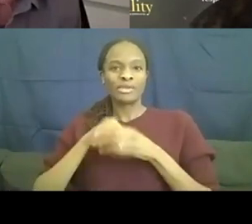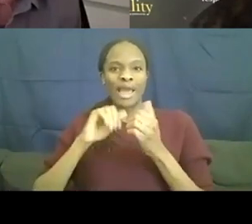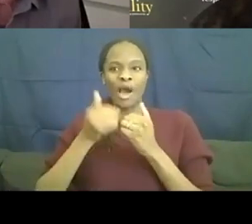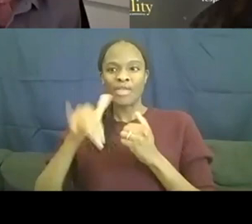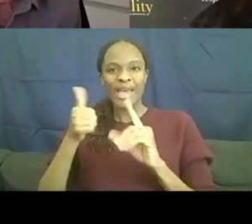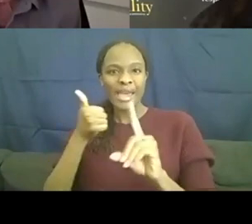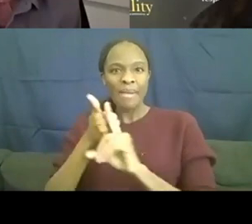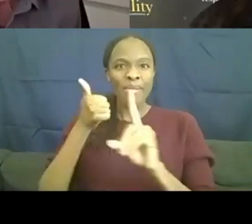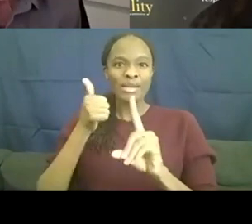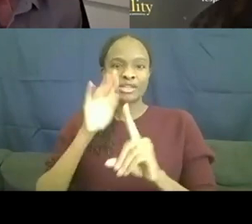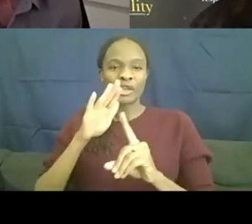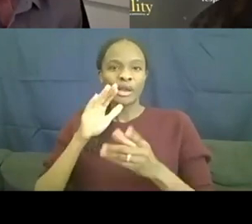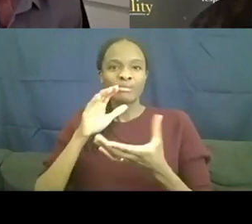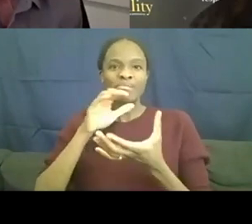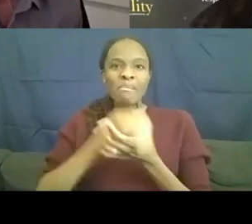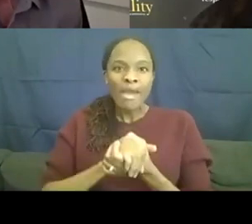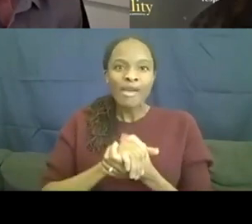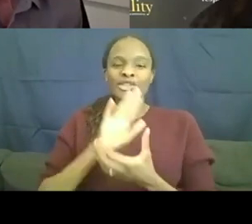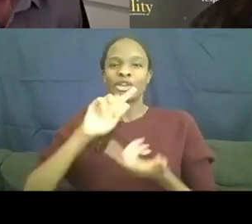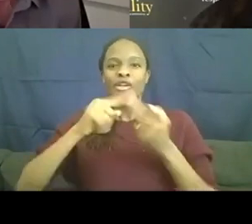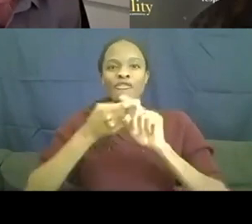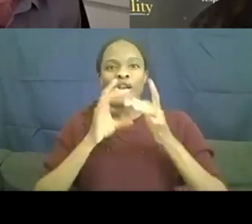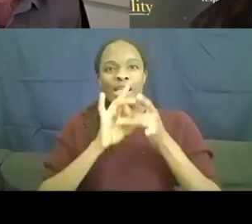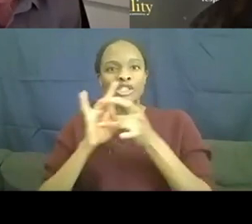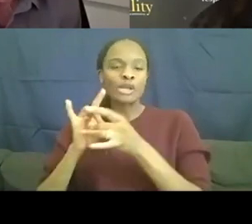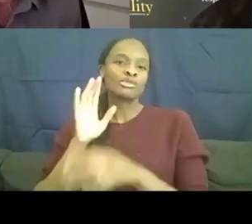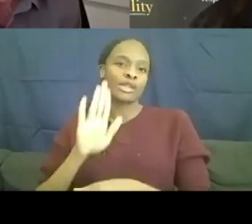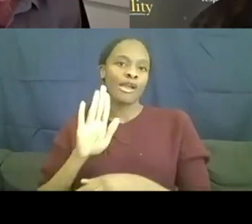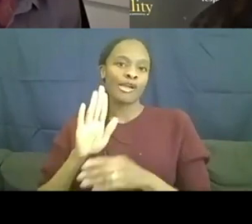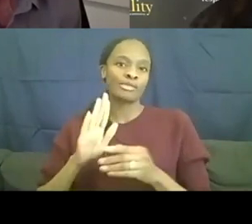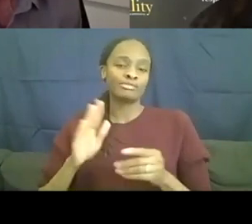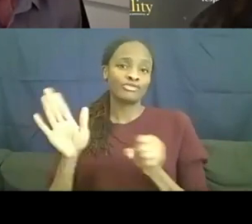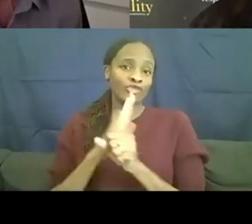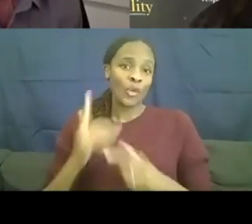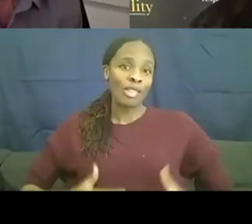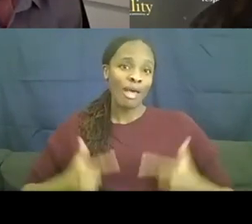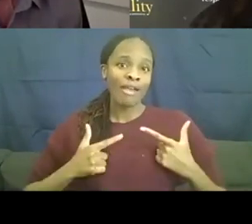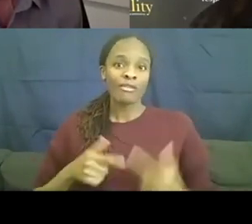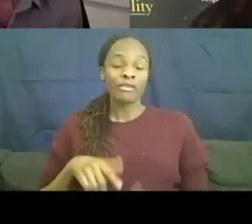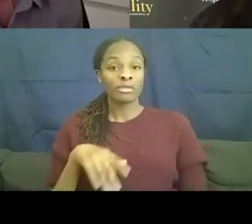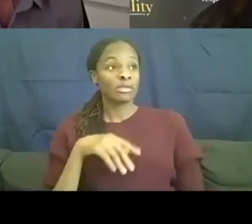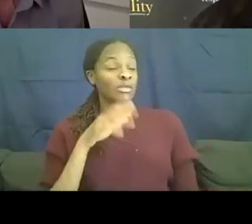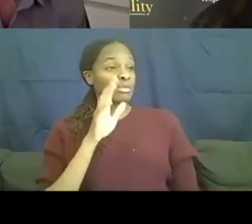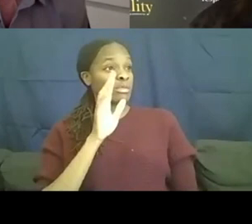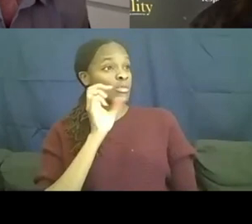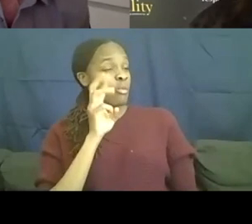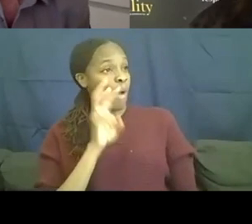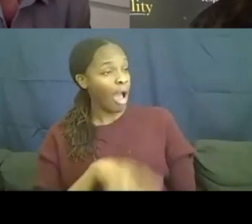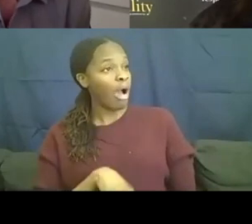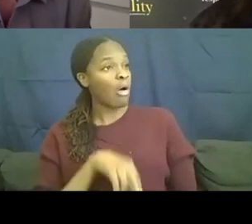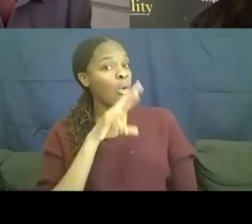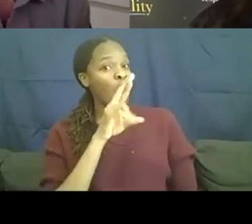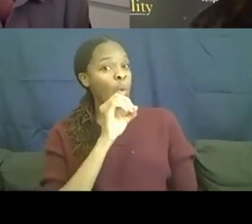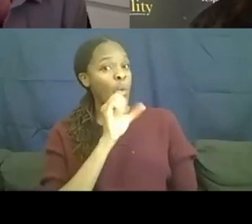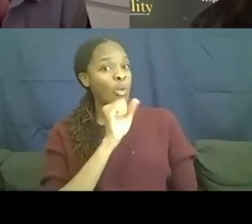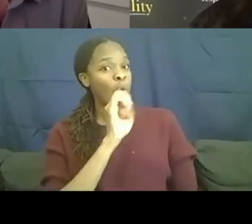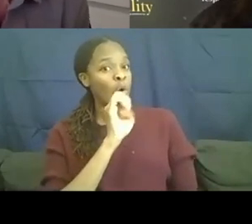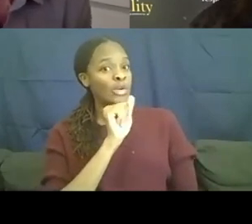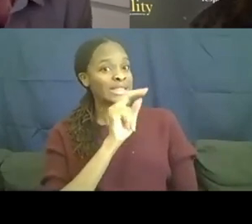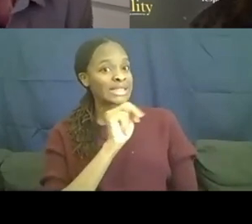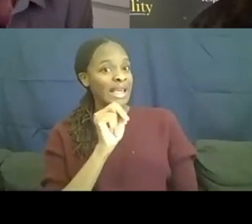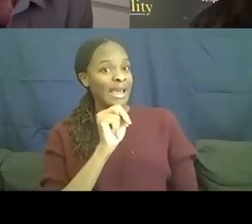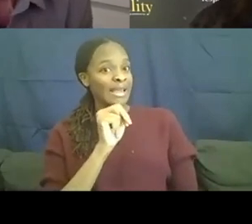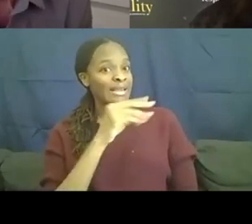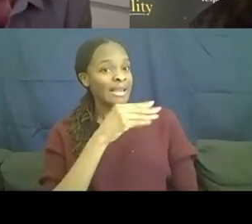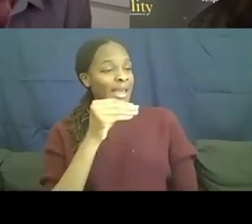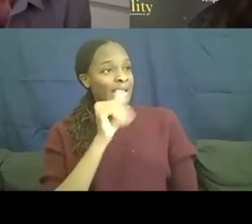their entire life. Wow. Roseanne and Adam, were you, you had been